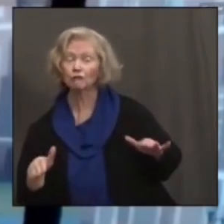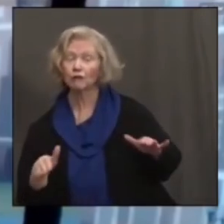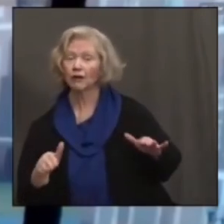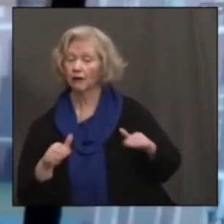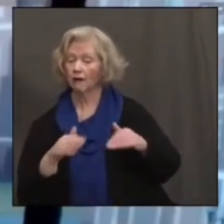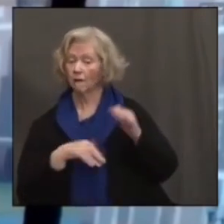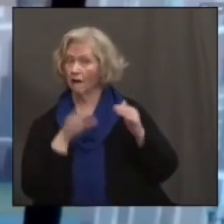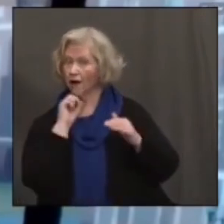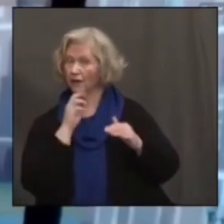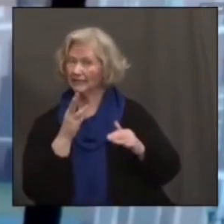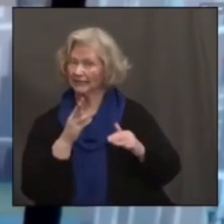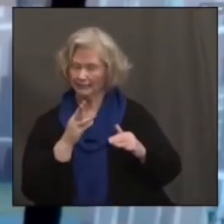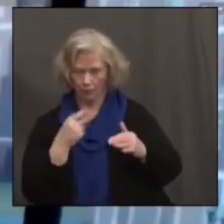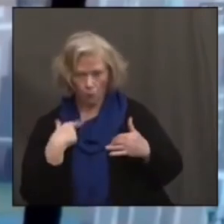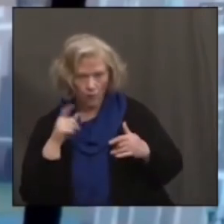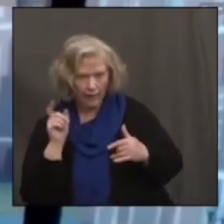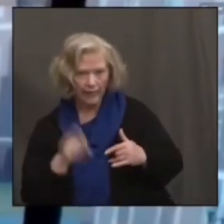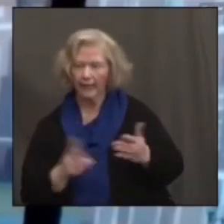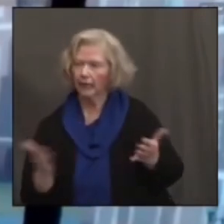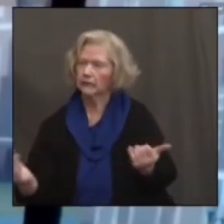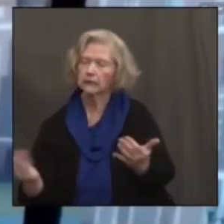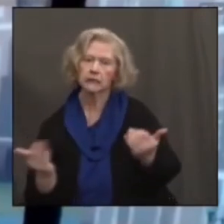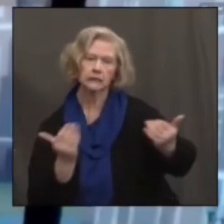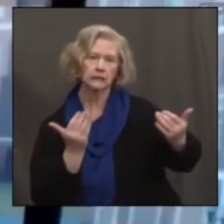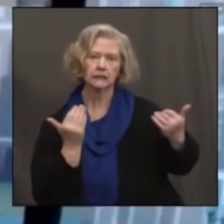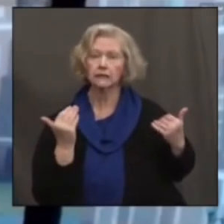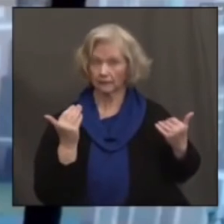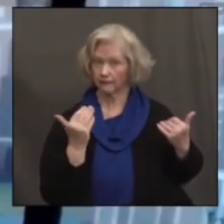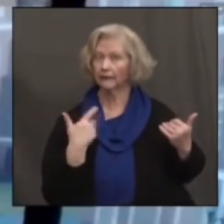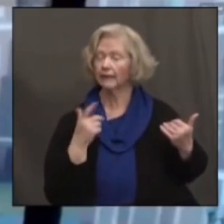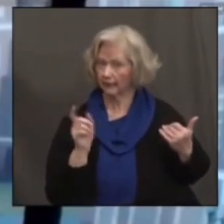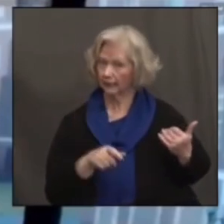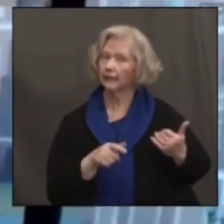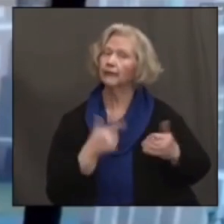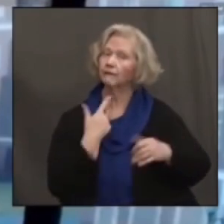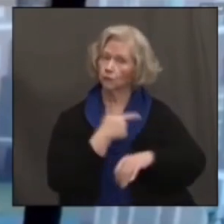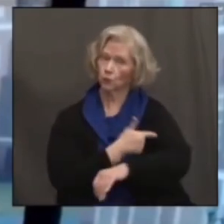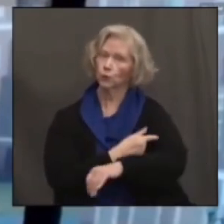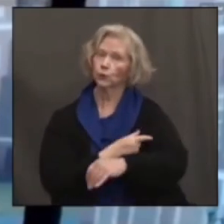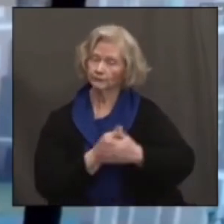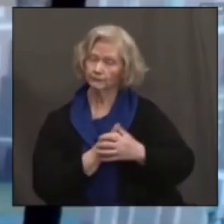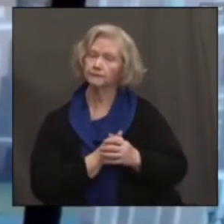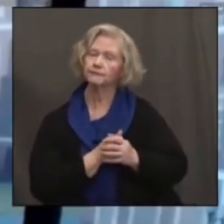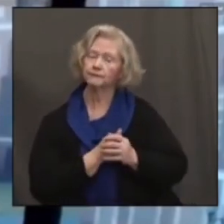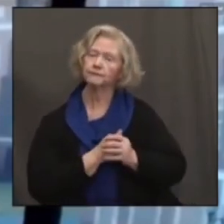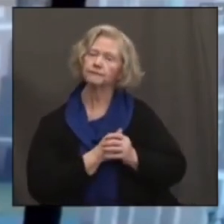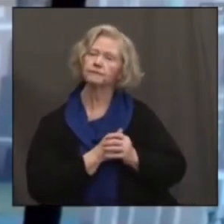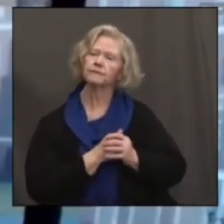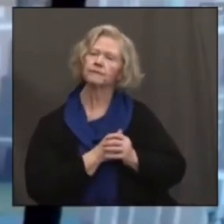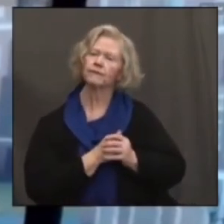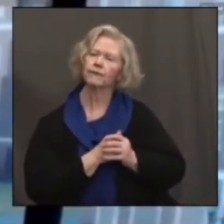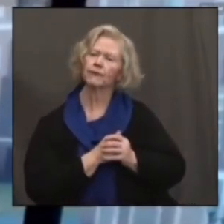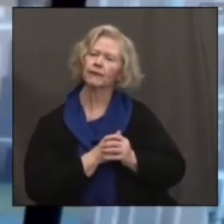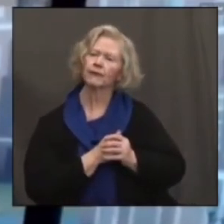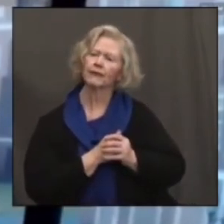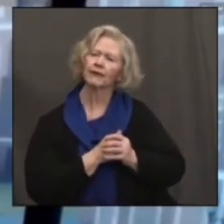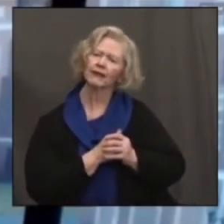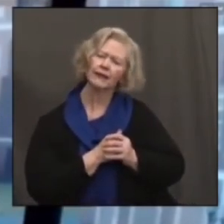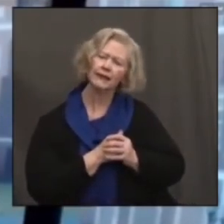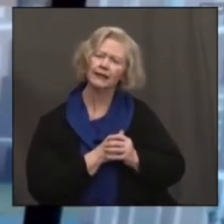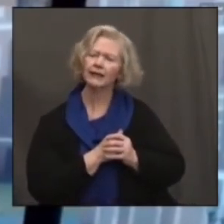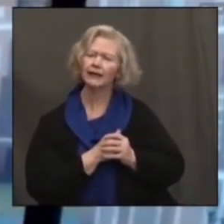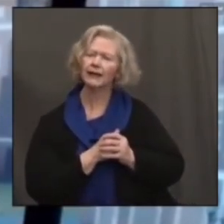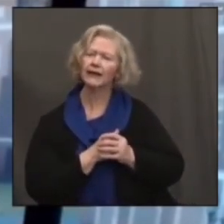than 16, that's another swath of the population that have to be vaccinated. And, you know,